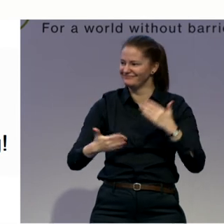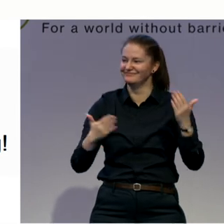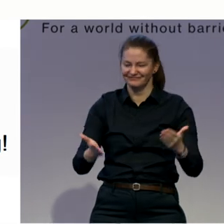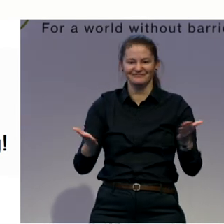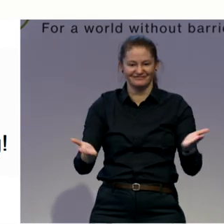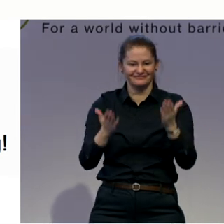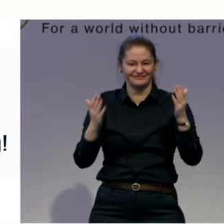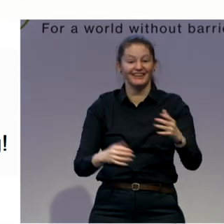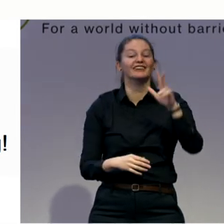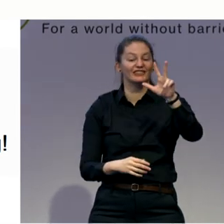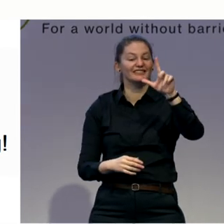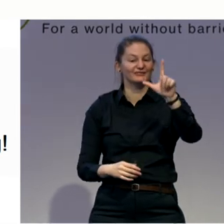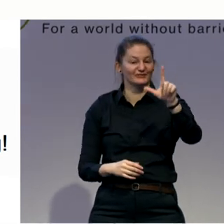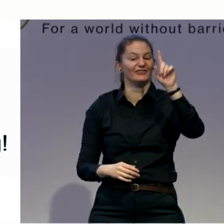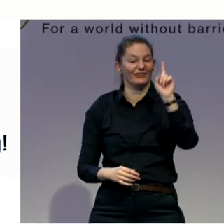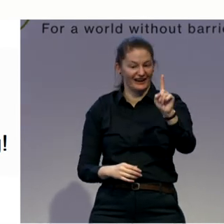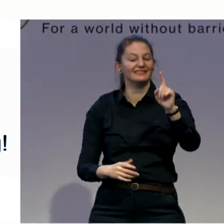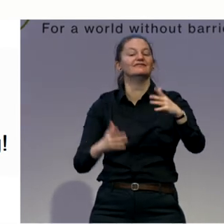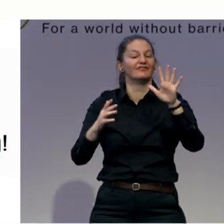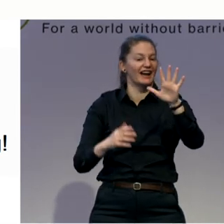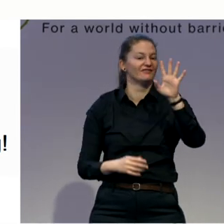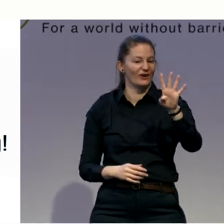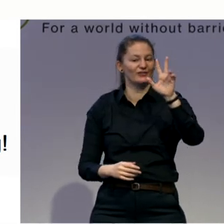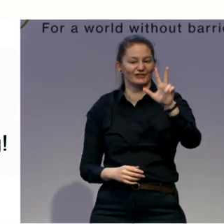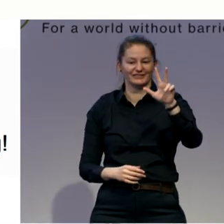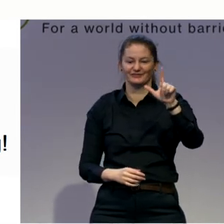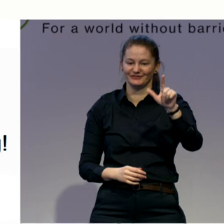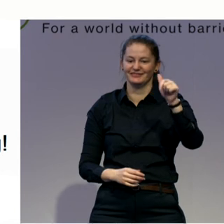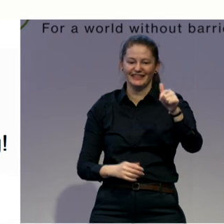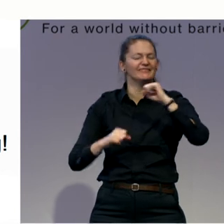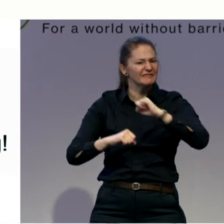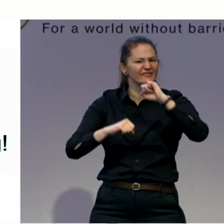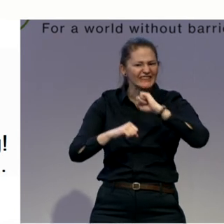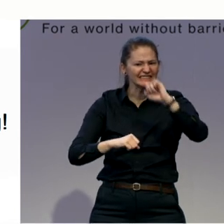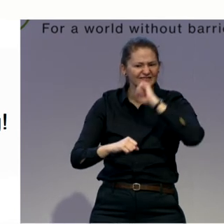Two. One. Five. Four. Three. Two. One. Five.